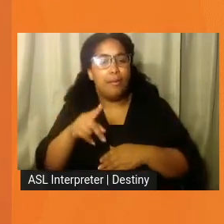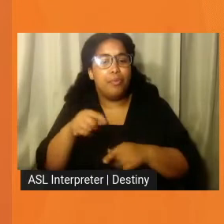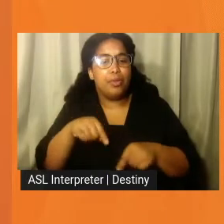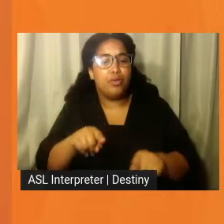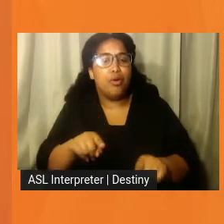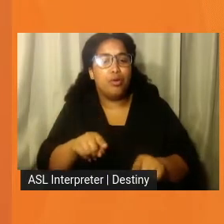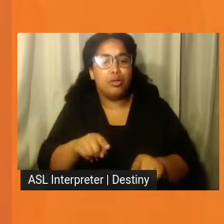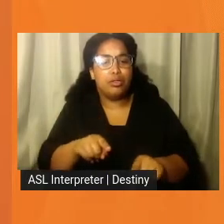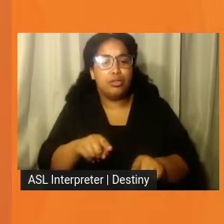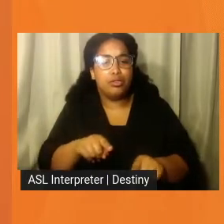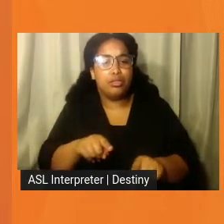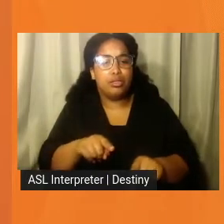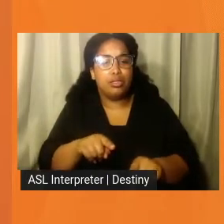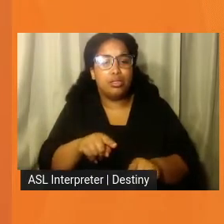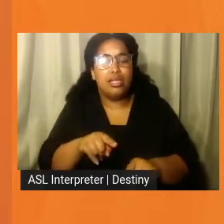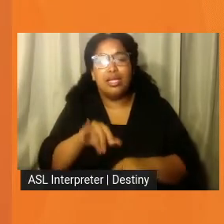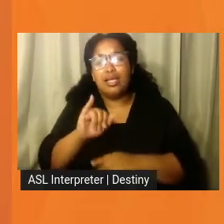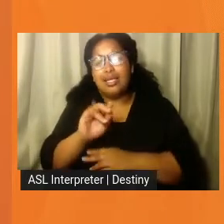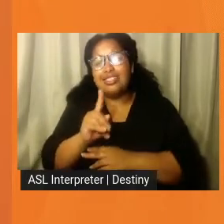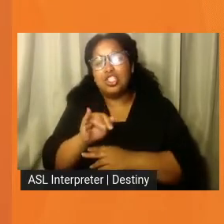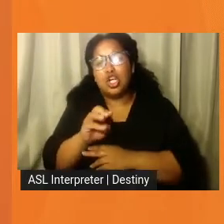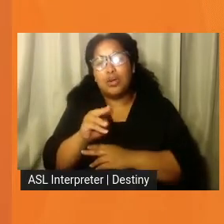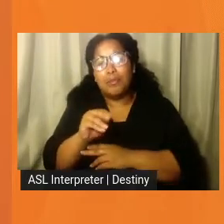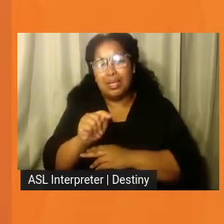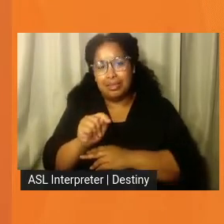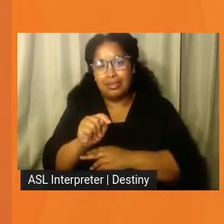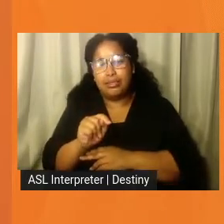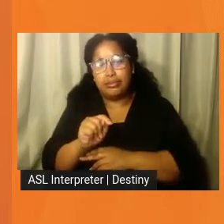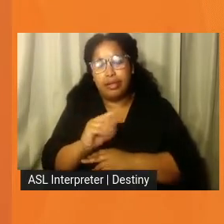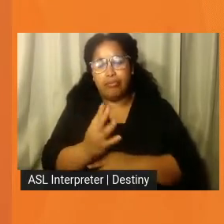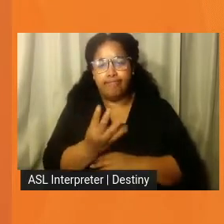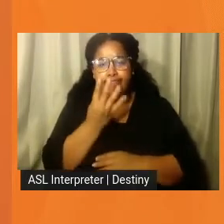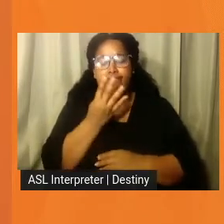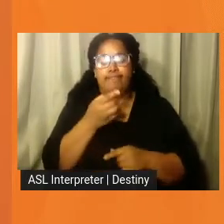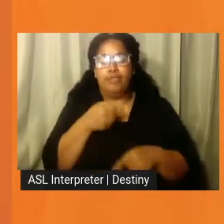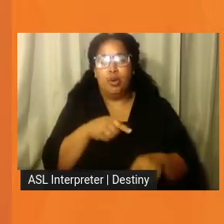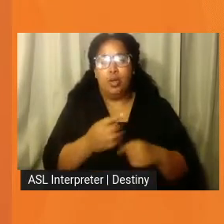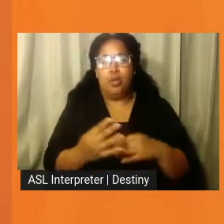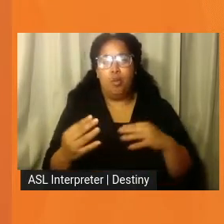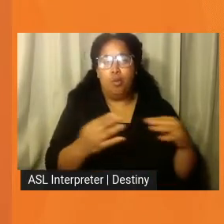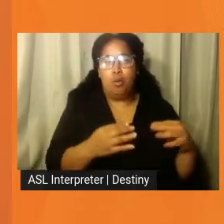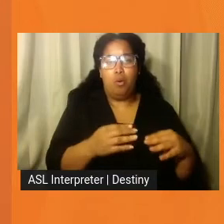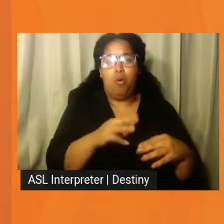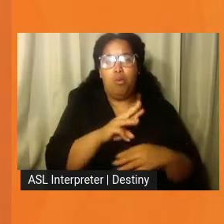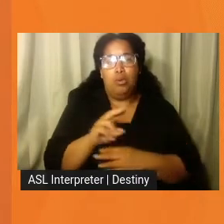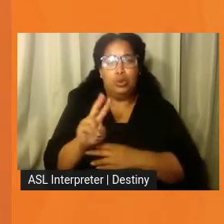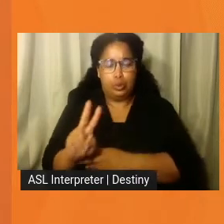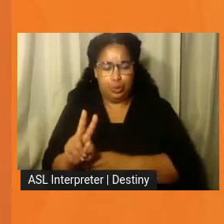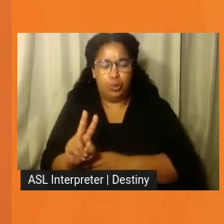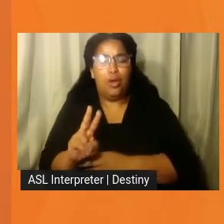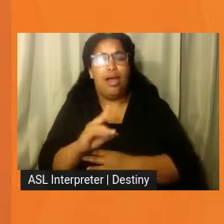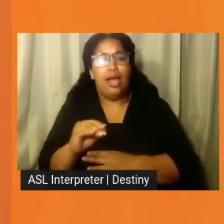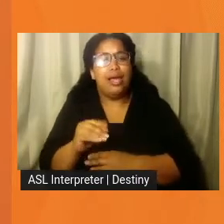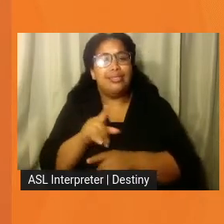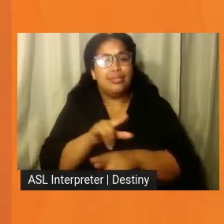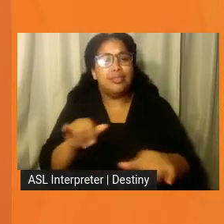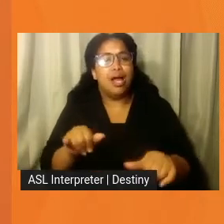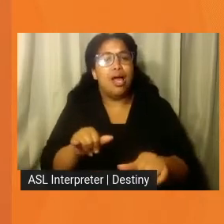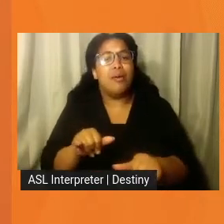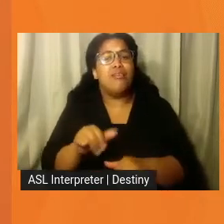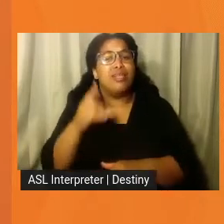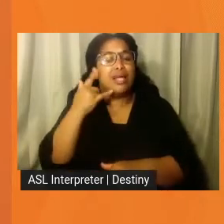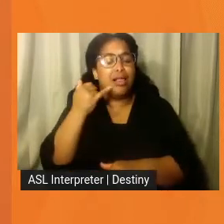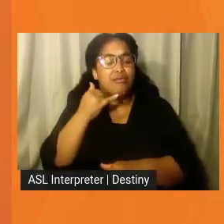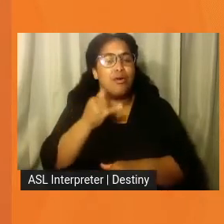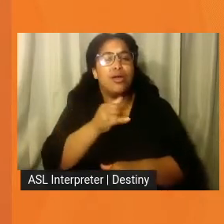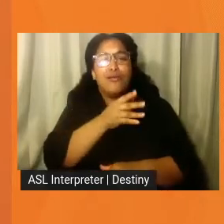the internment of Japanese Americans during the war and later in the midst of California farm workers' movement in the great fields in